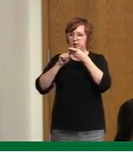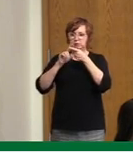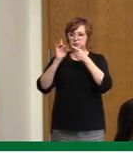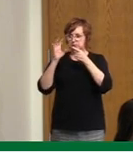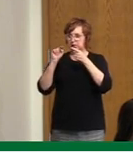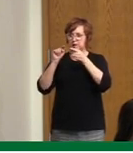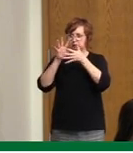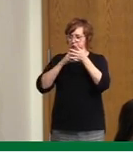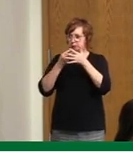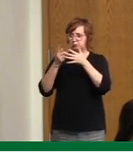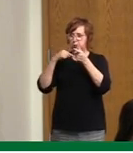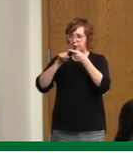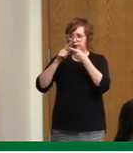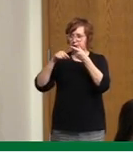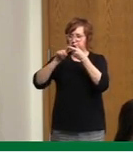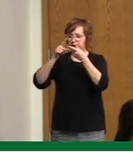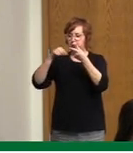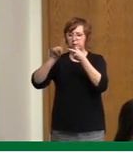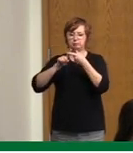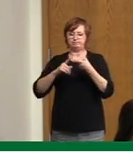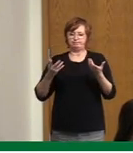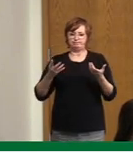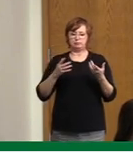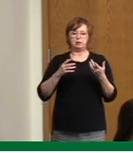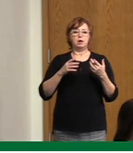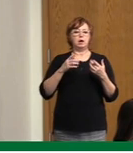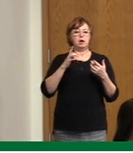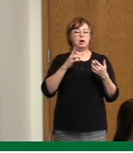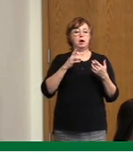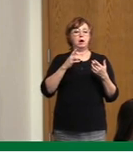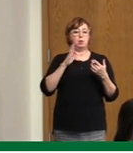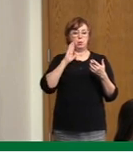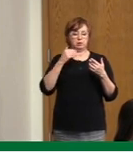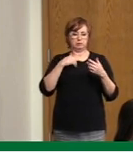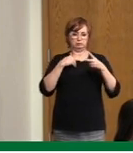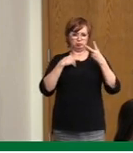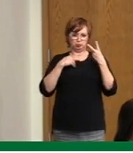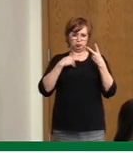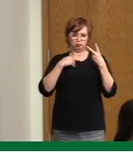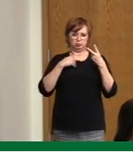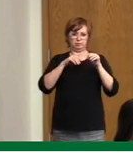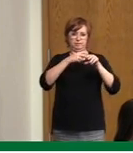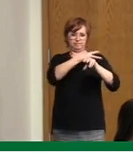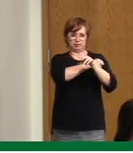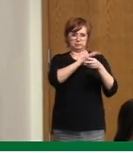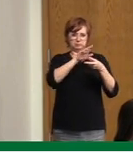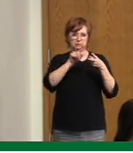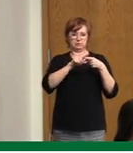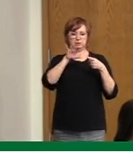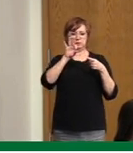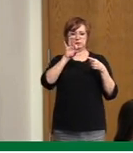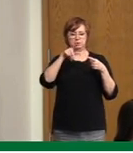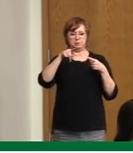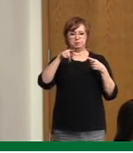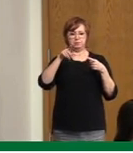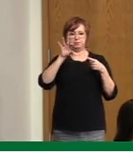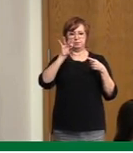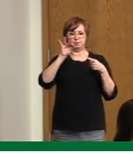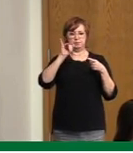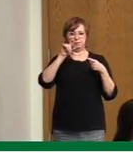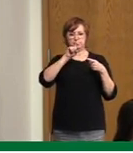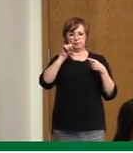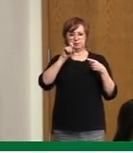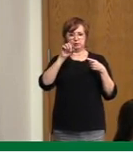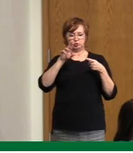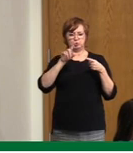initial rollout of at least two vaccines, you know, pending licensure and approval. That's the Pfizer and Moderna product. But then, you know, very